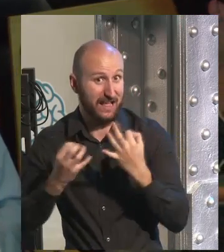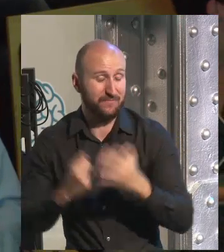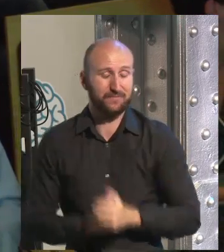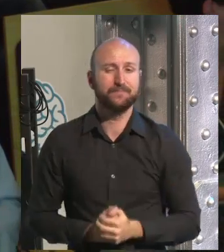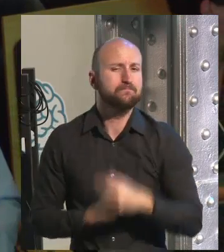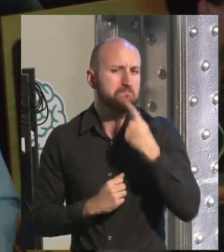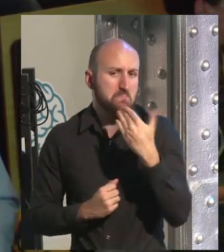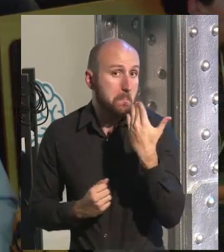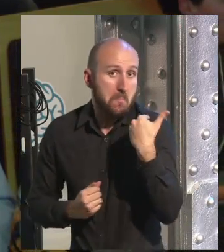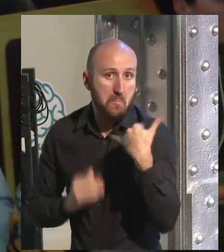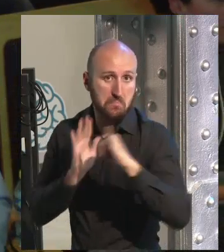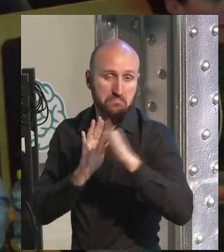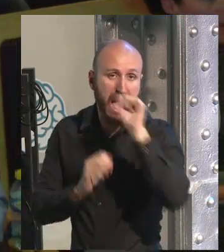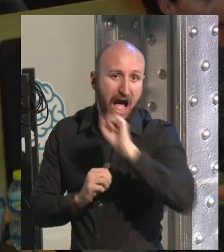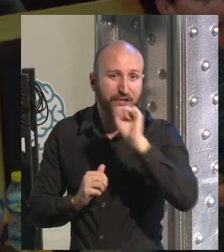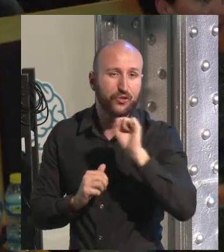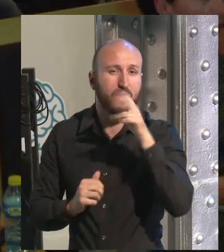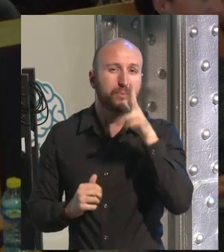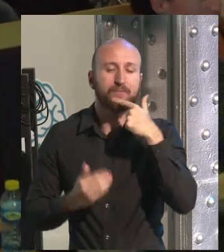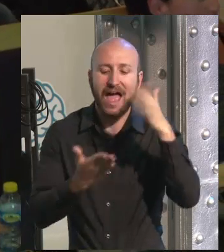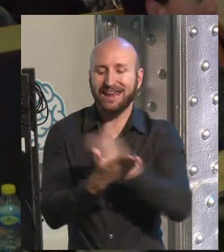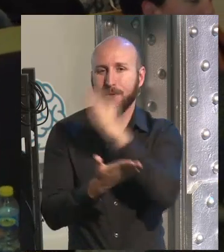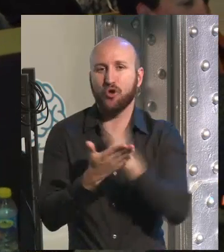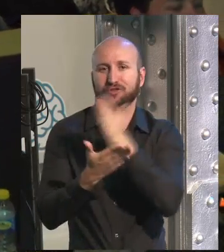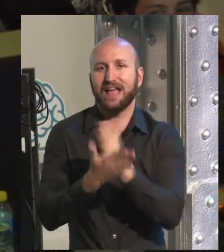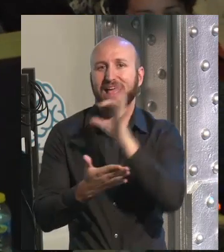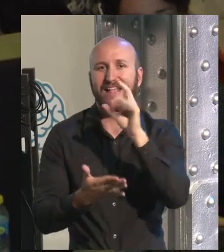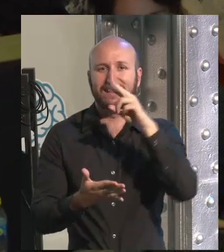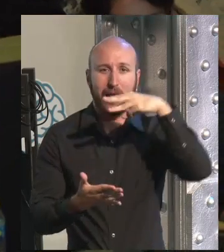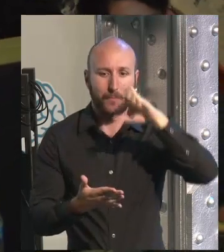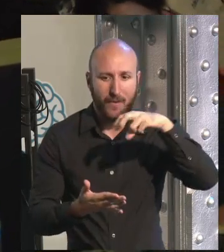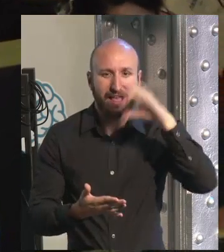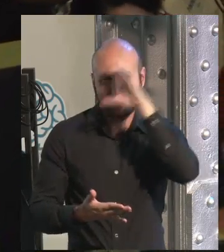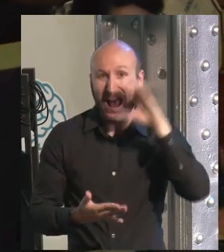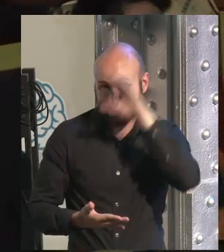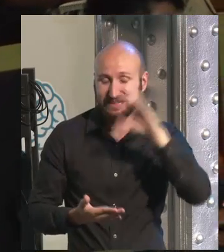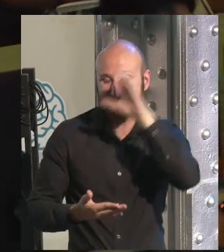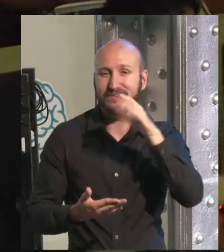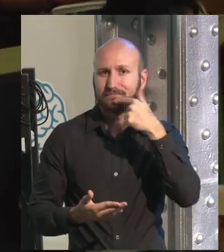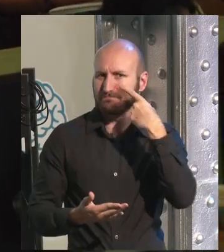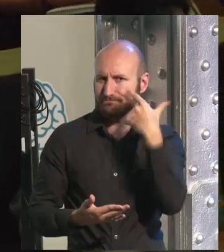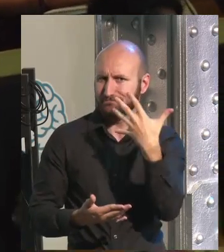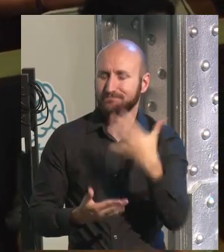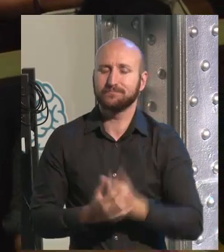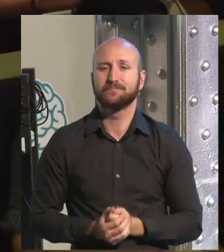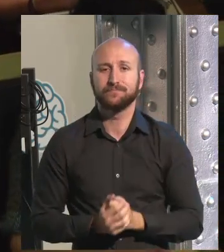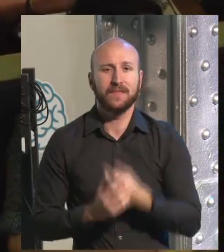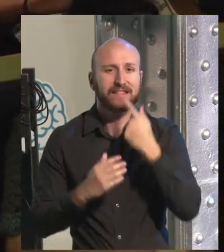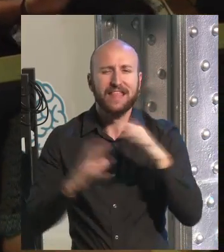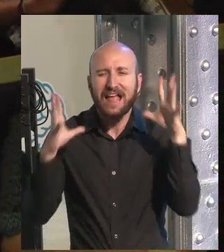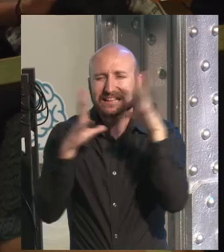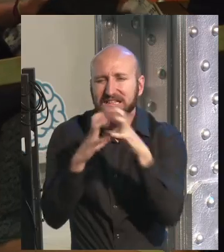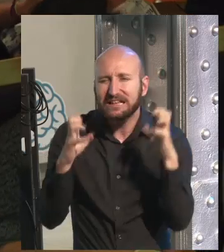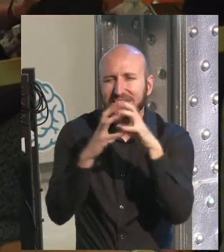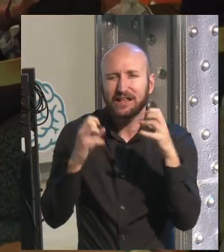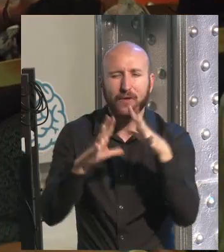A few years ago, only a few years ago, France magazine, Science magazine said